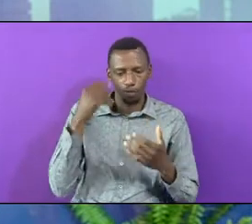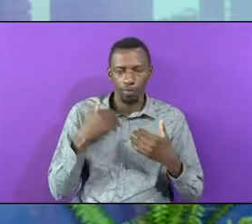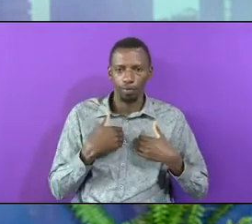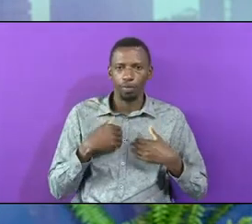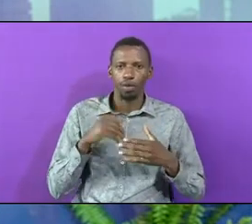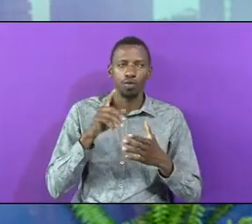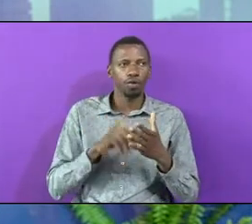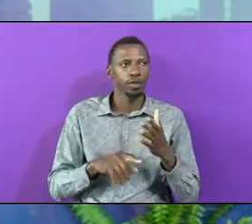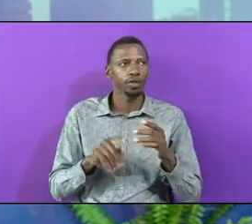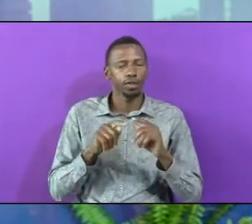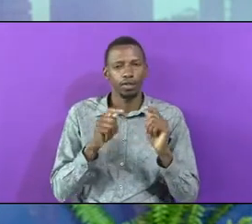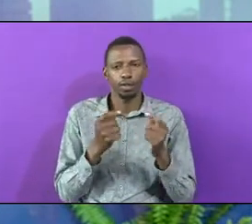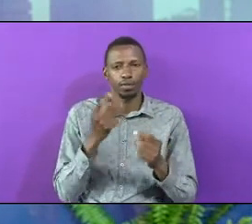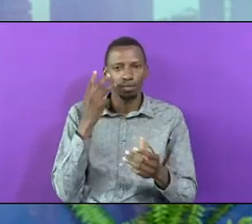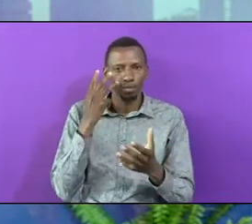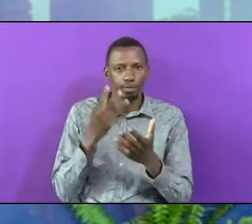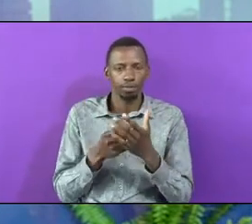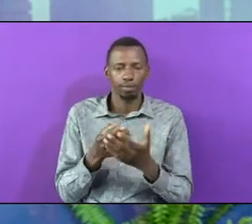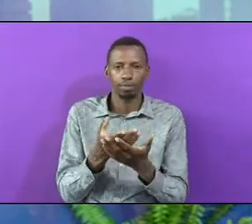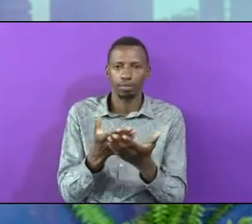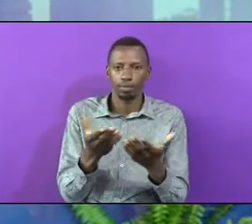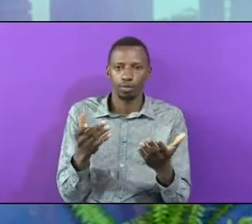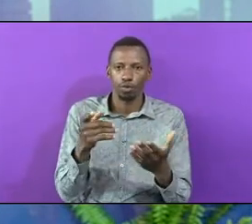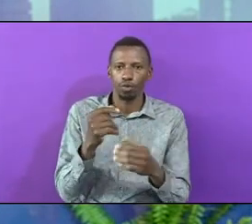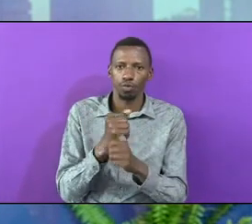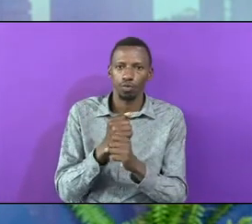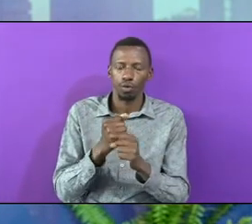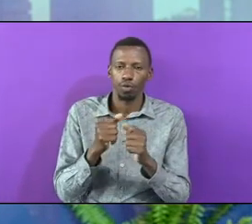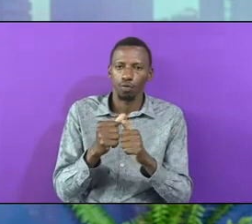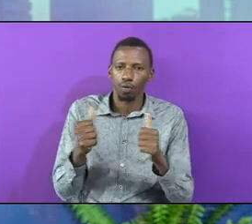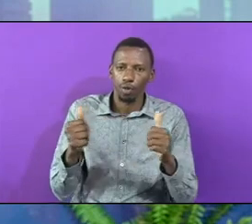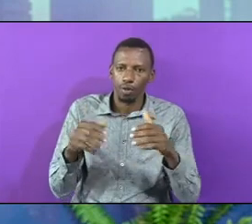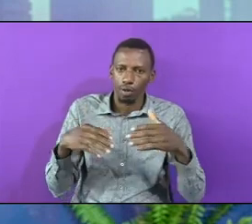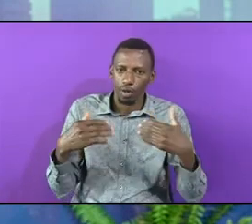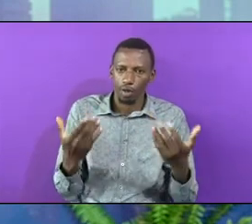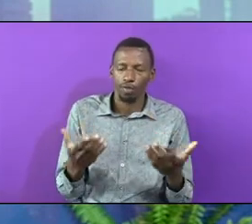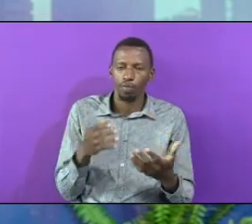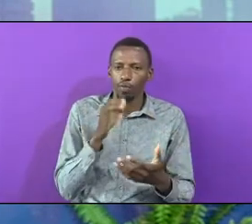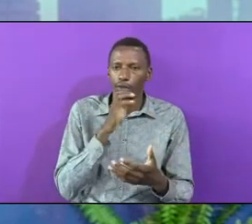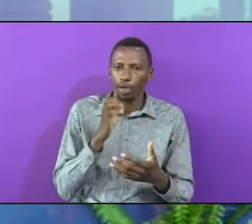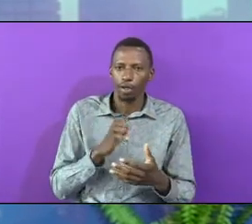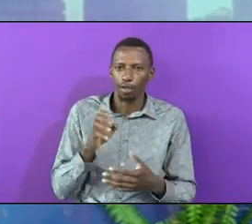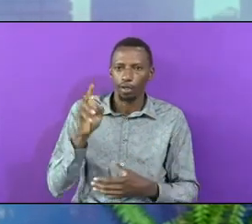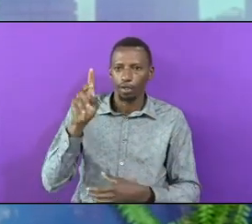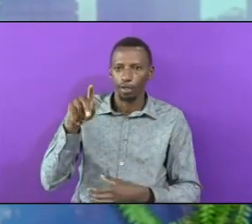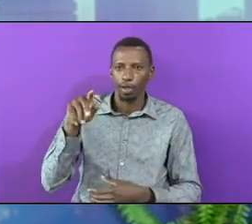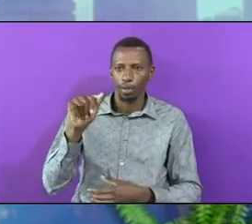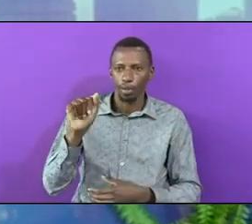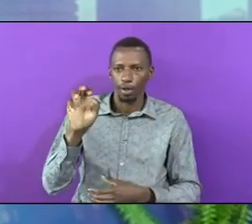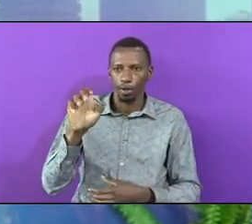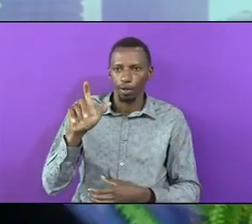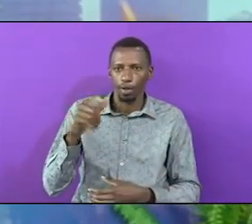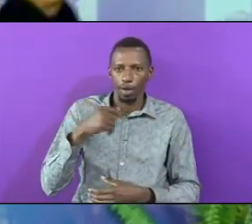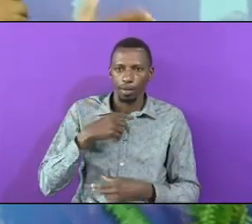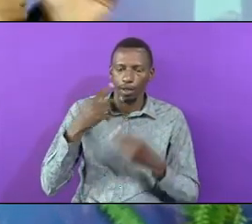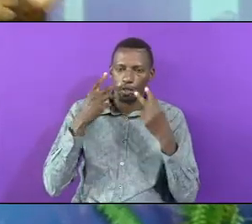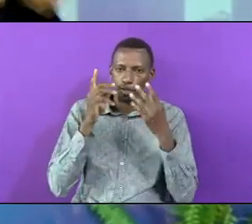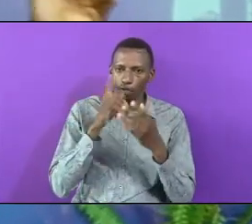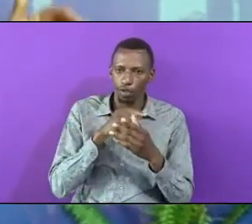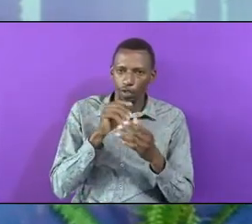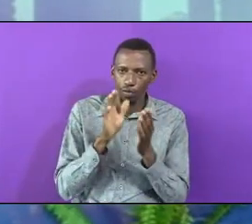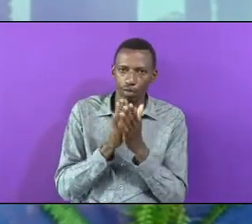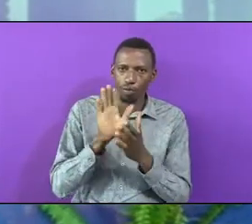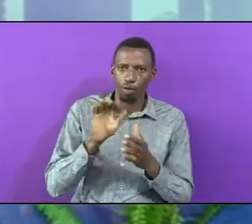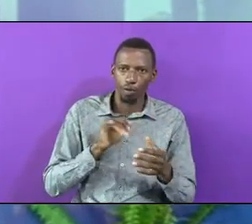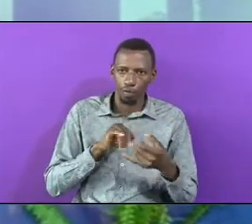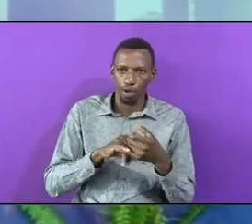How Well Have You Done At Home Elder Paul One Guy Can See You With Your Wife And Your Children But How Well